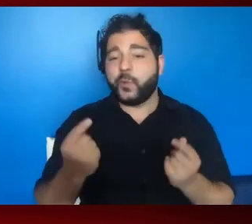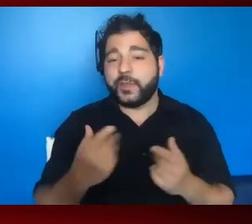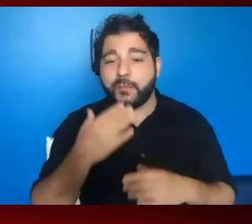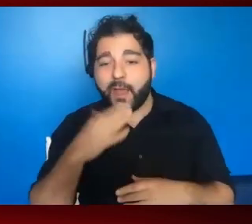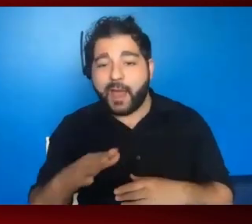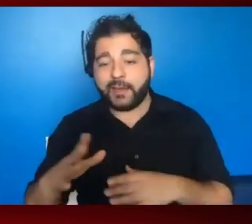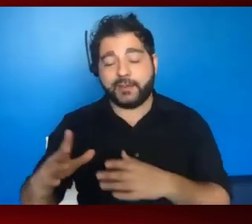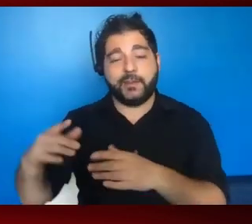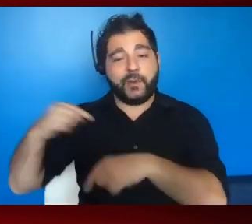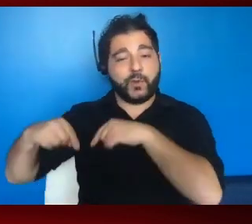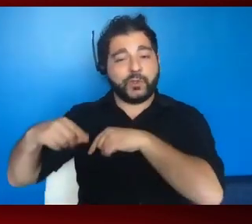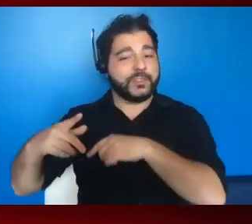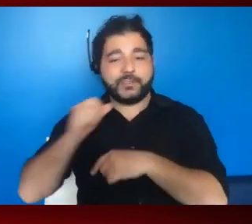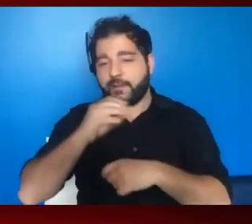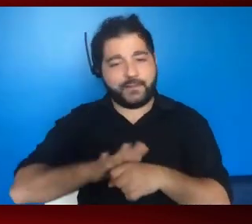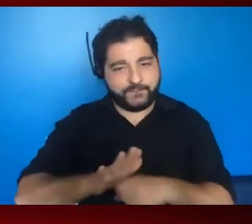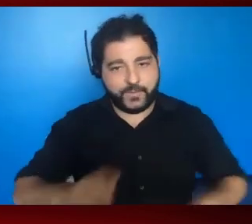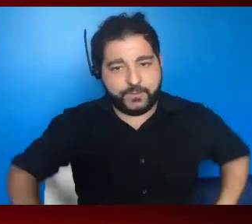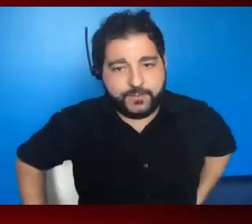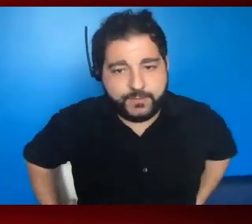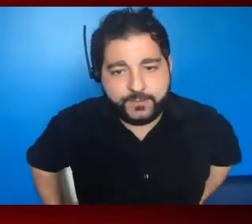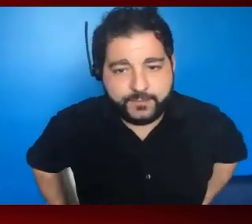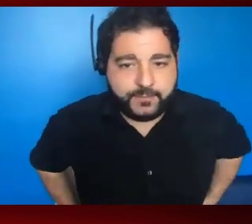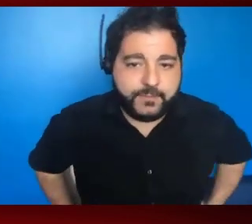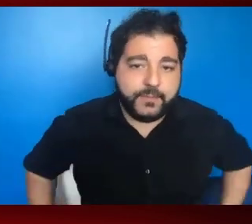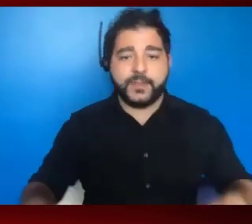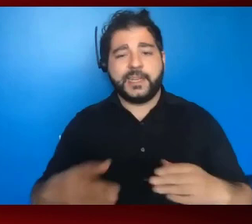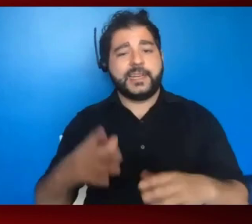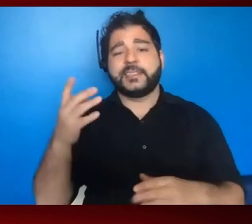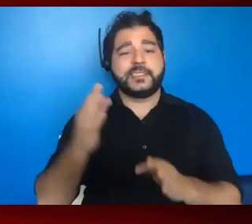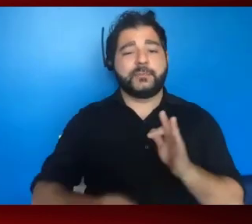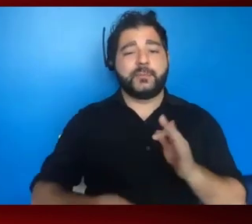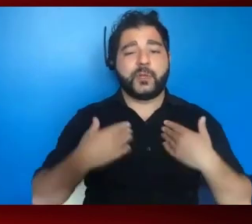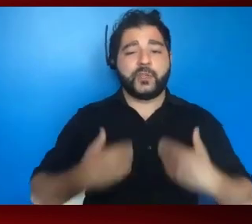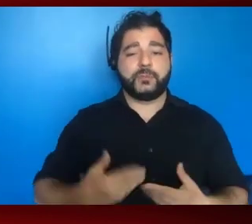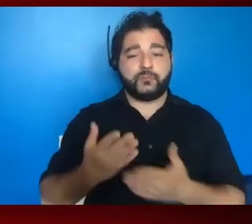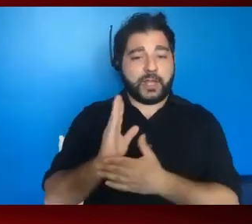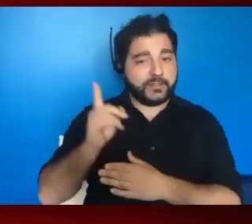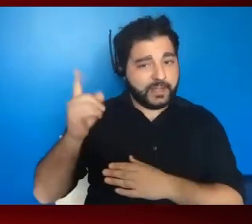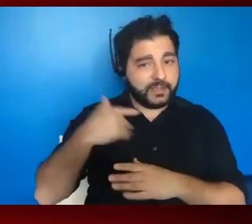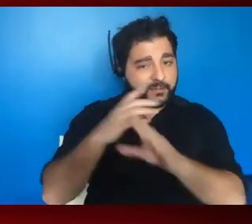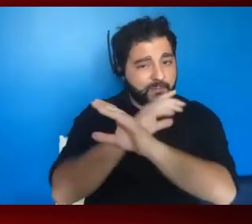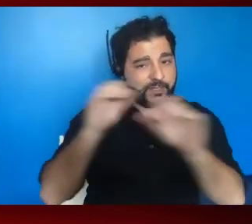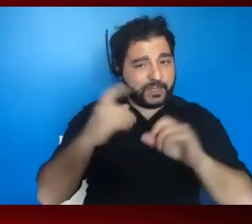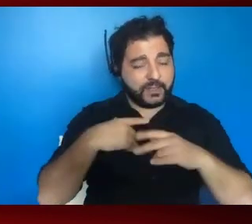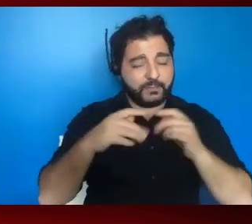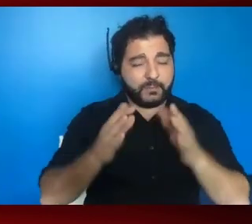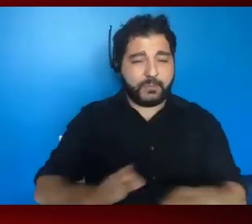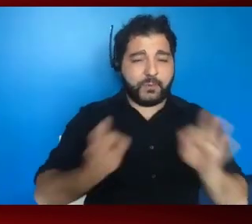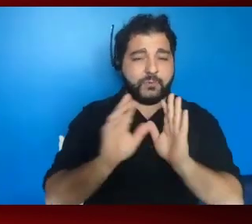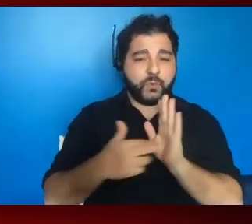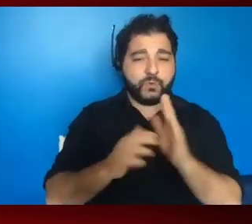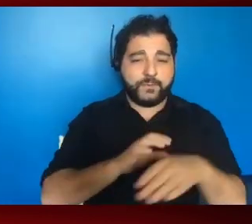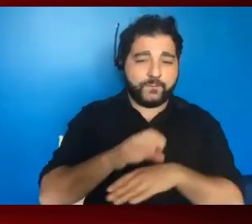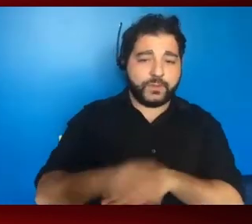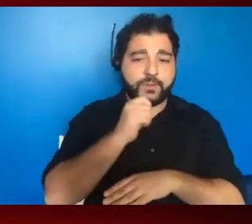last four years is insufficient. In civil and human rights, the administration plays an incredibly important role as enforcer of